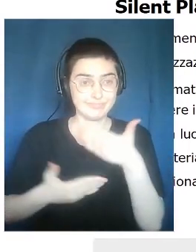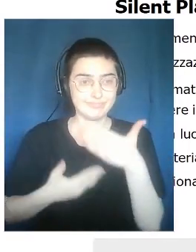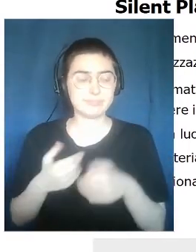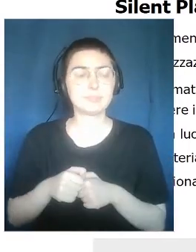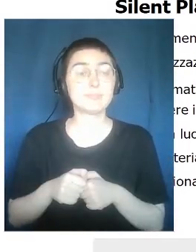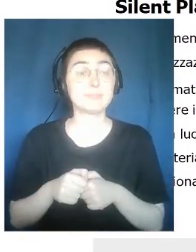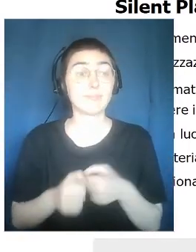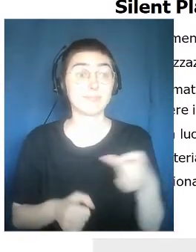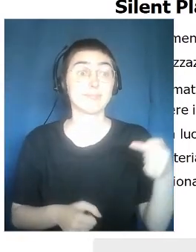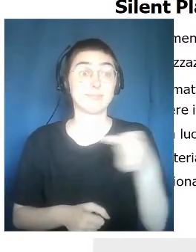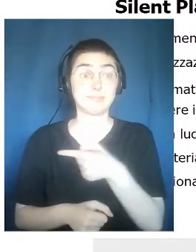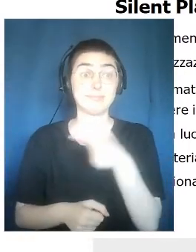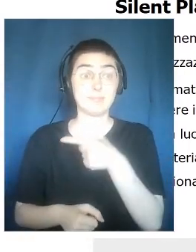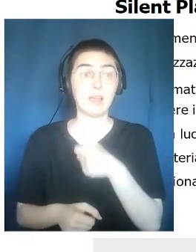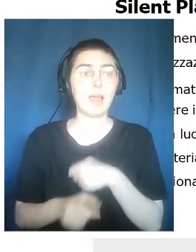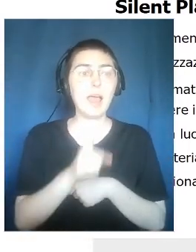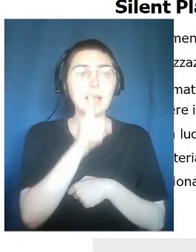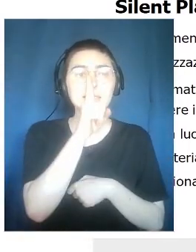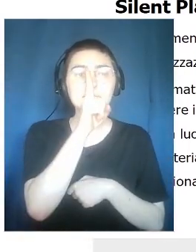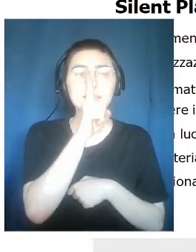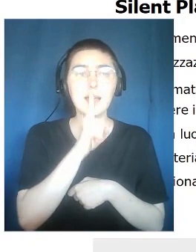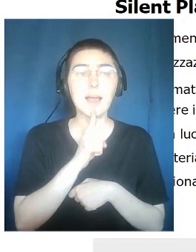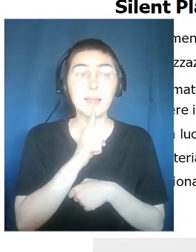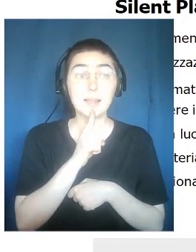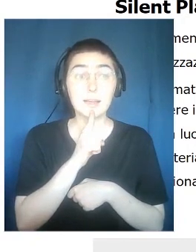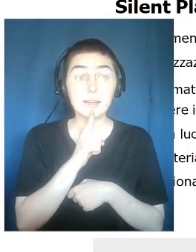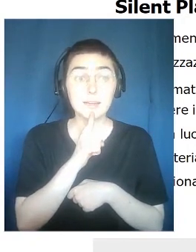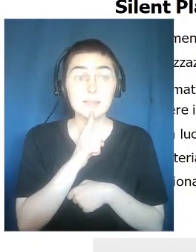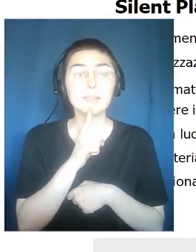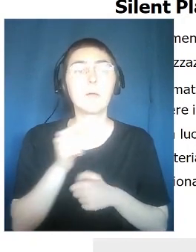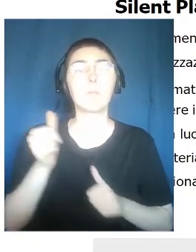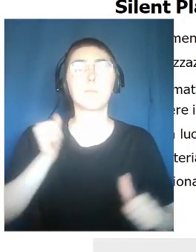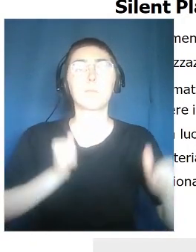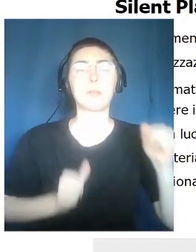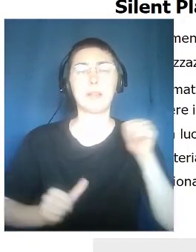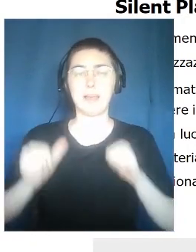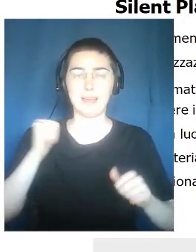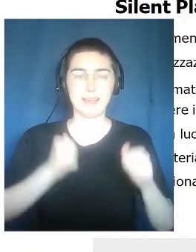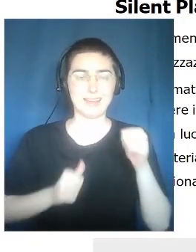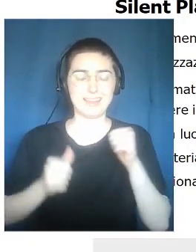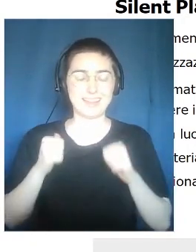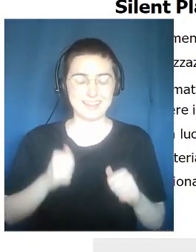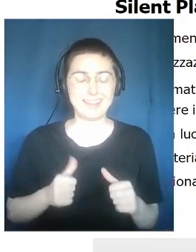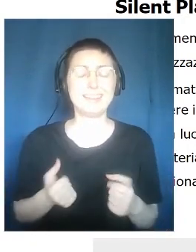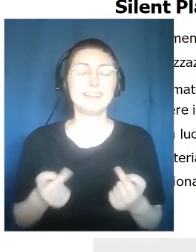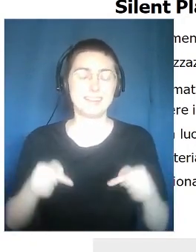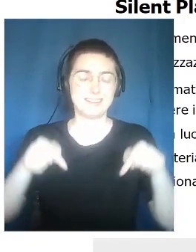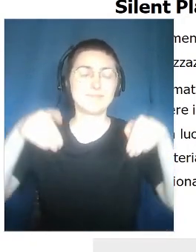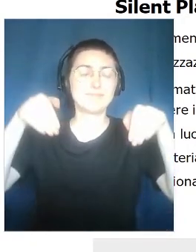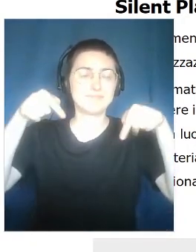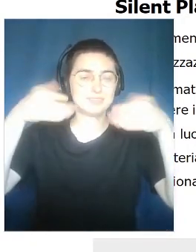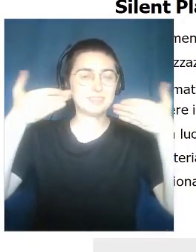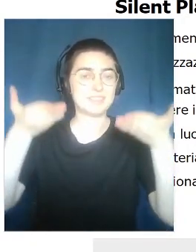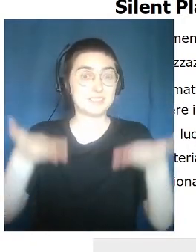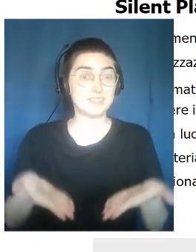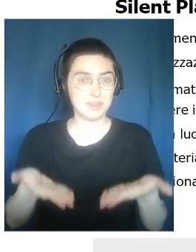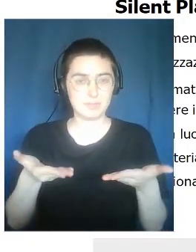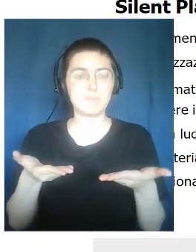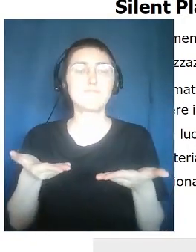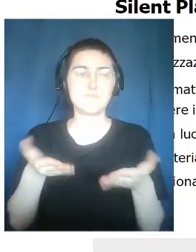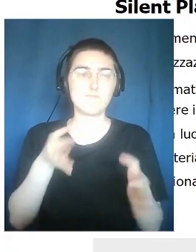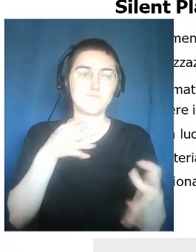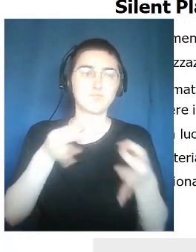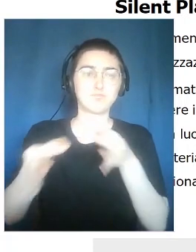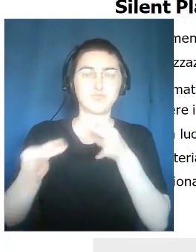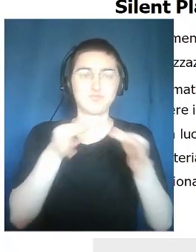location. I wanted to talk about the silent play that is pretty much the subject,